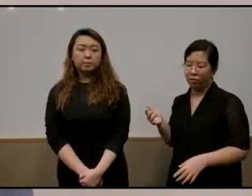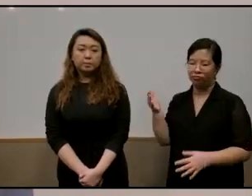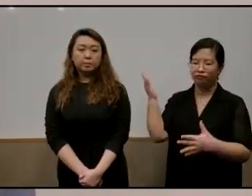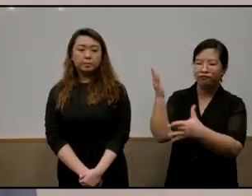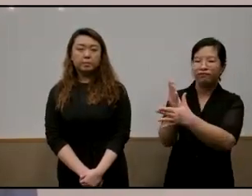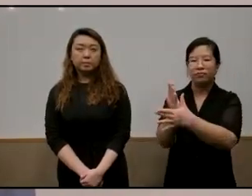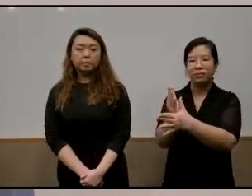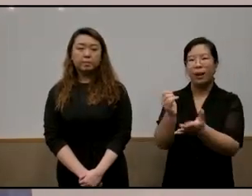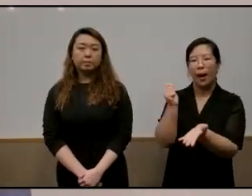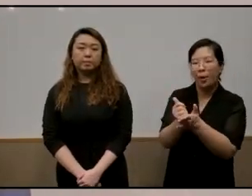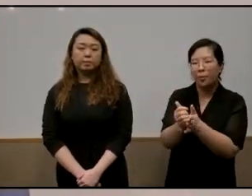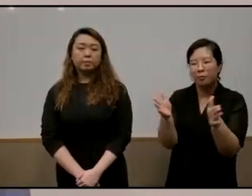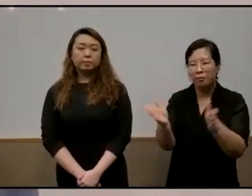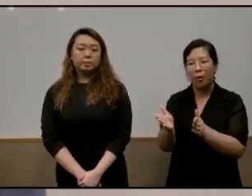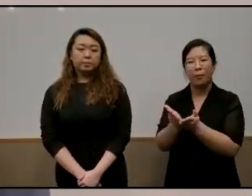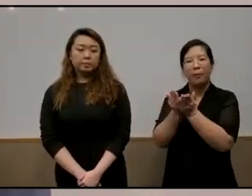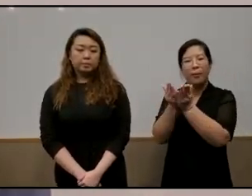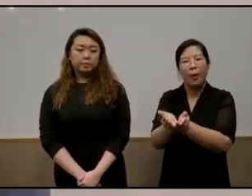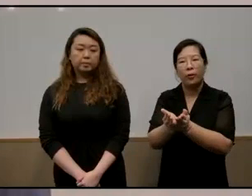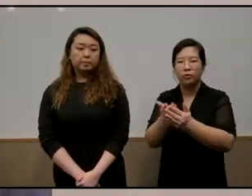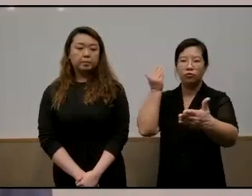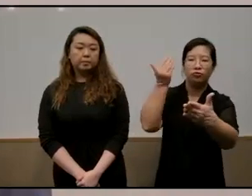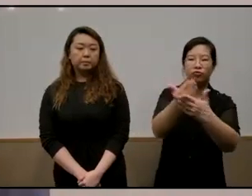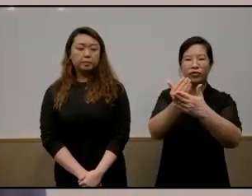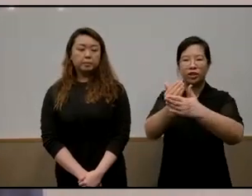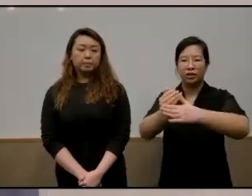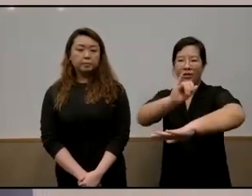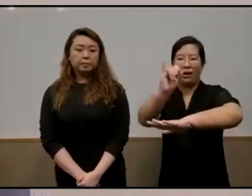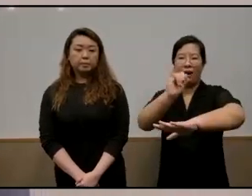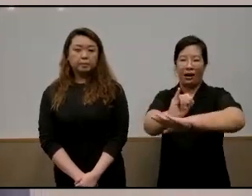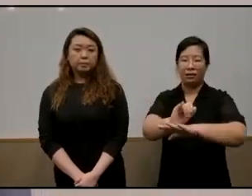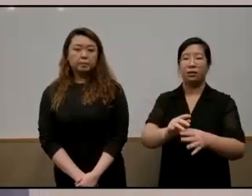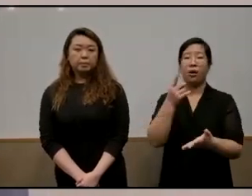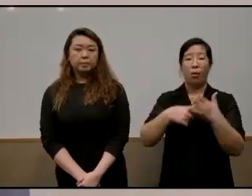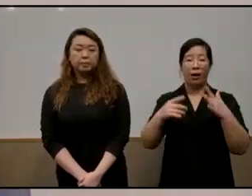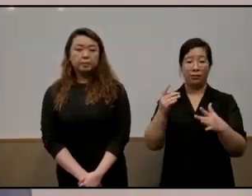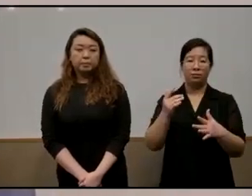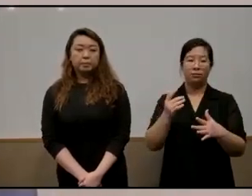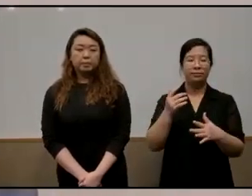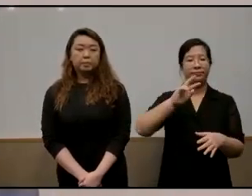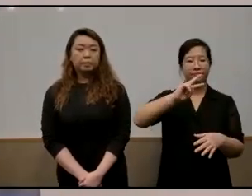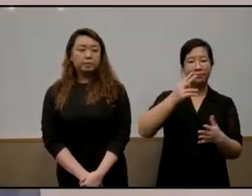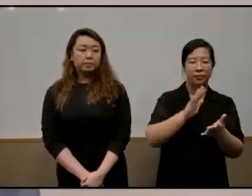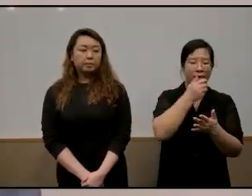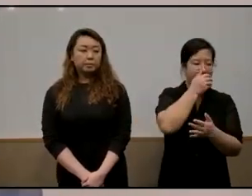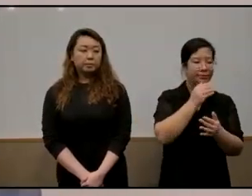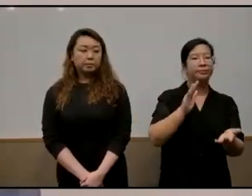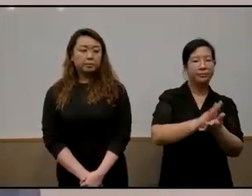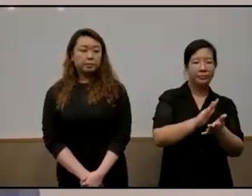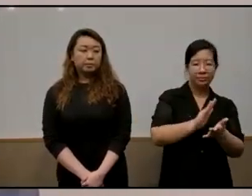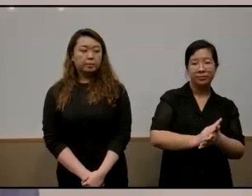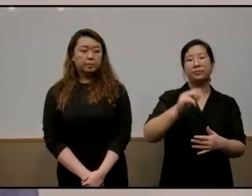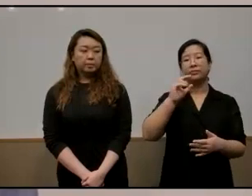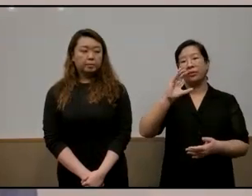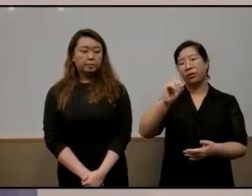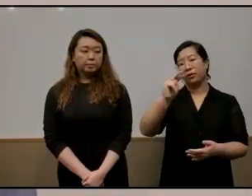shore this is one of the things i feel strongly about my second school was a convent school in a neighborhood area and